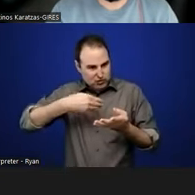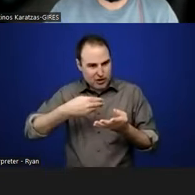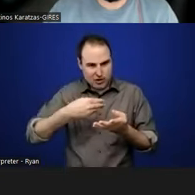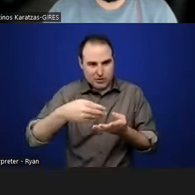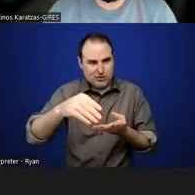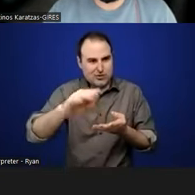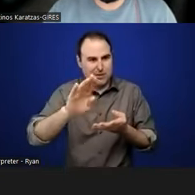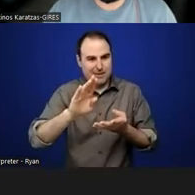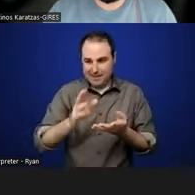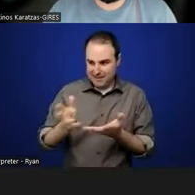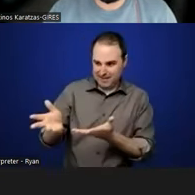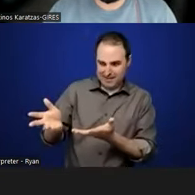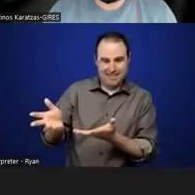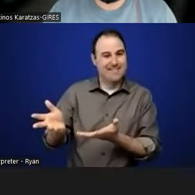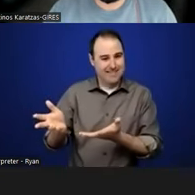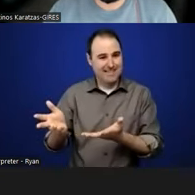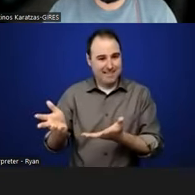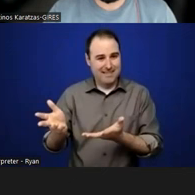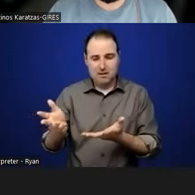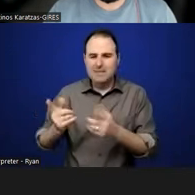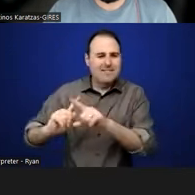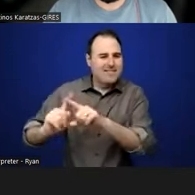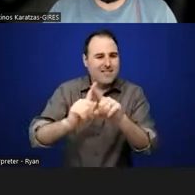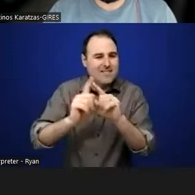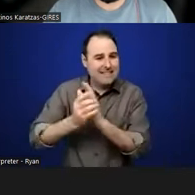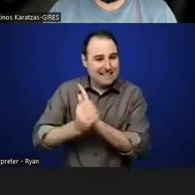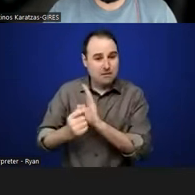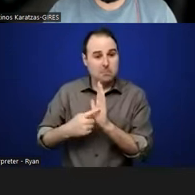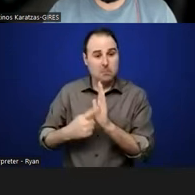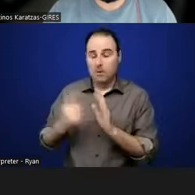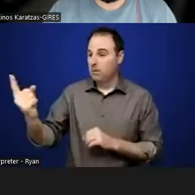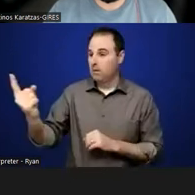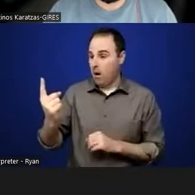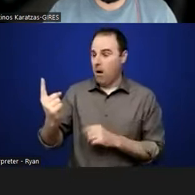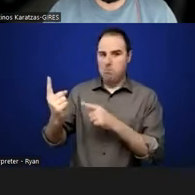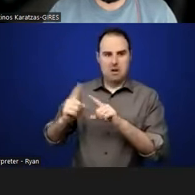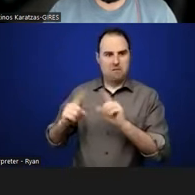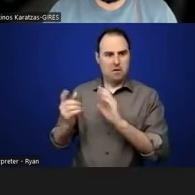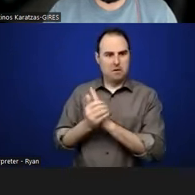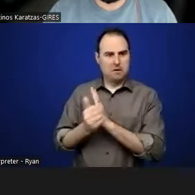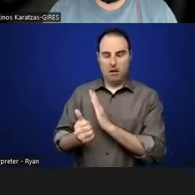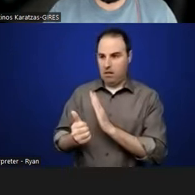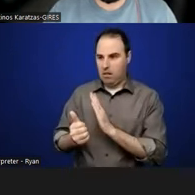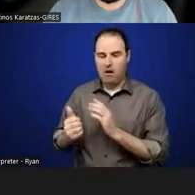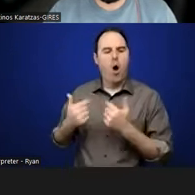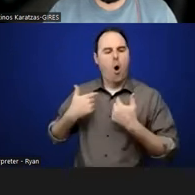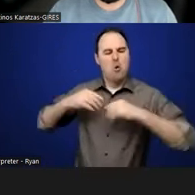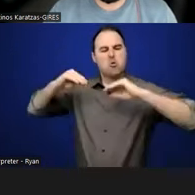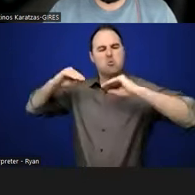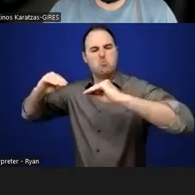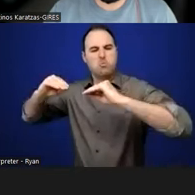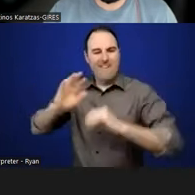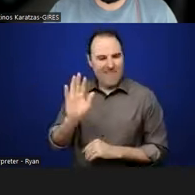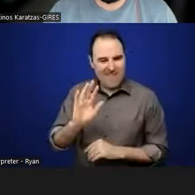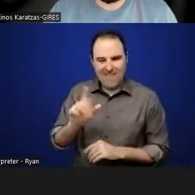attendees or people inside of our projects, not as just people who are receiving, but that we're all, it's all reciprocal that we're all